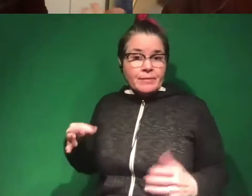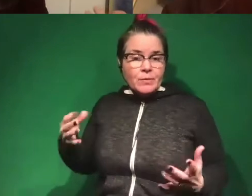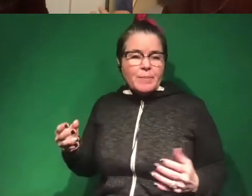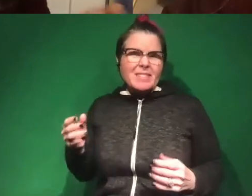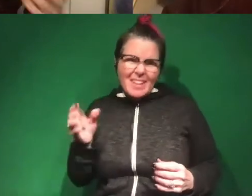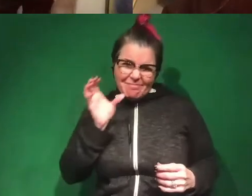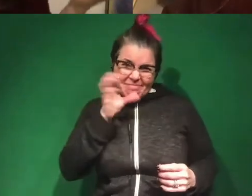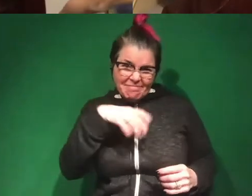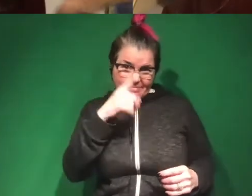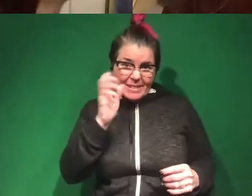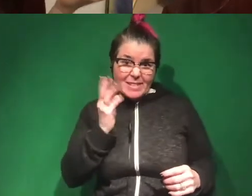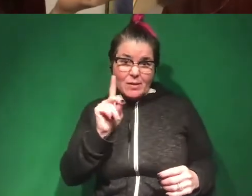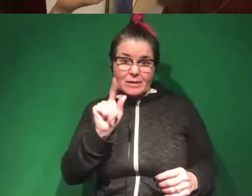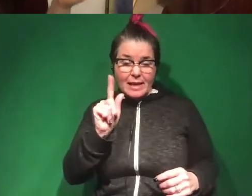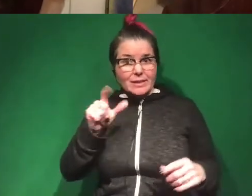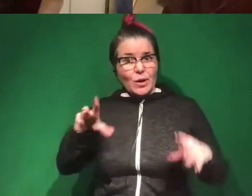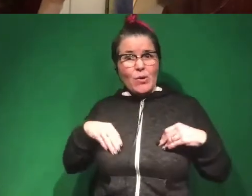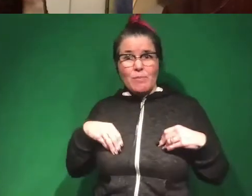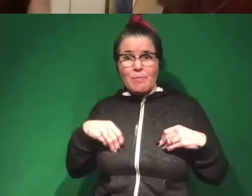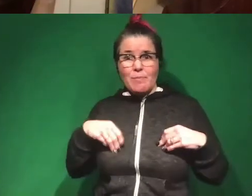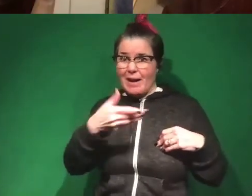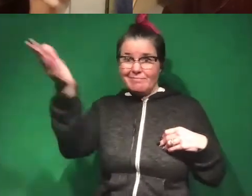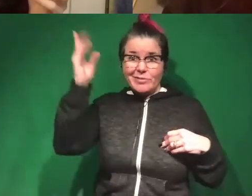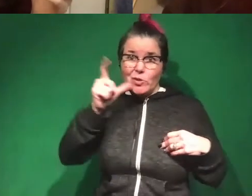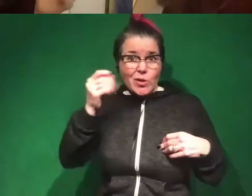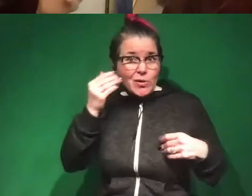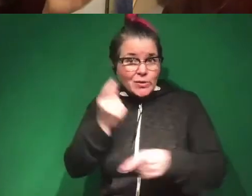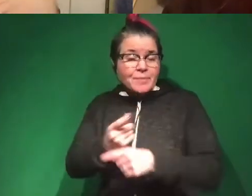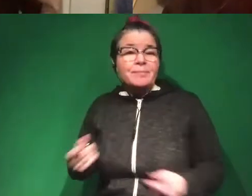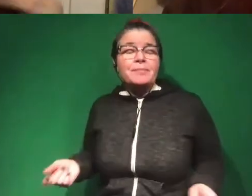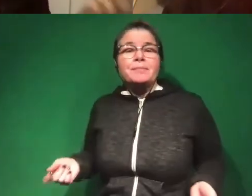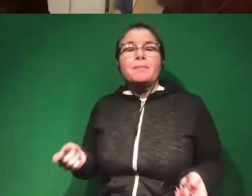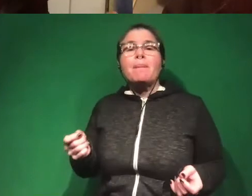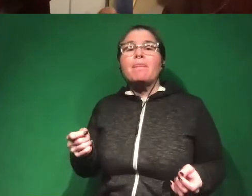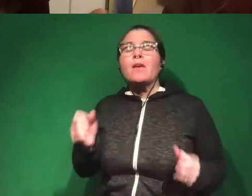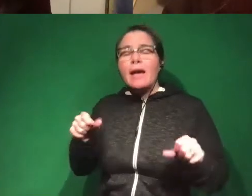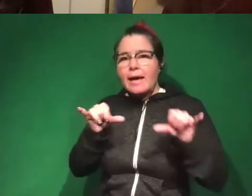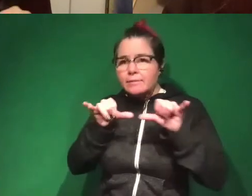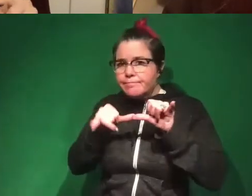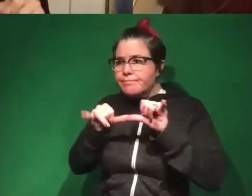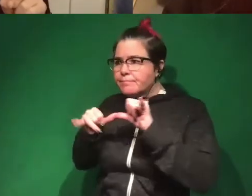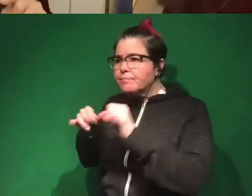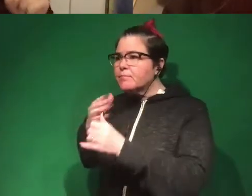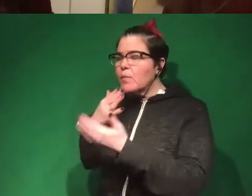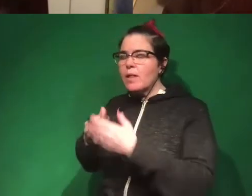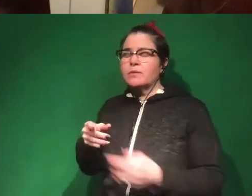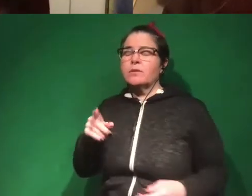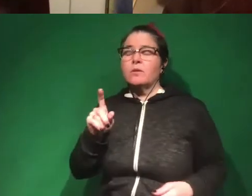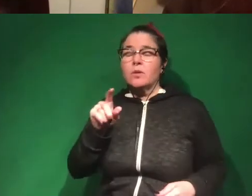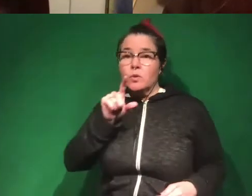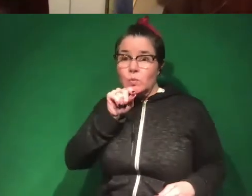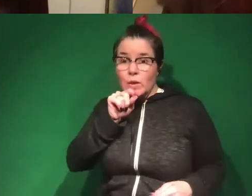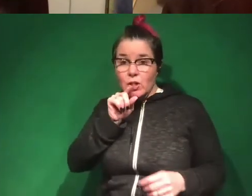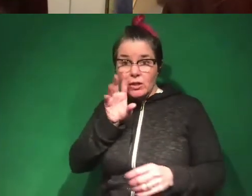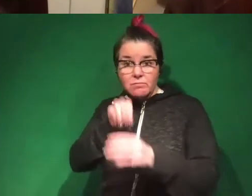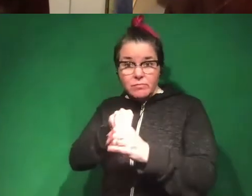because our data is being owned by whoever, who knows really, is that you can measure all those things really well. So does, you know, Twitter engagement